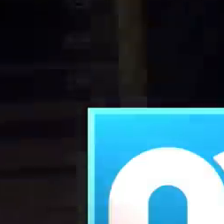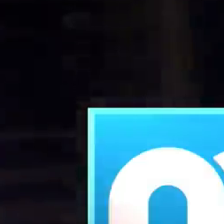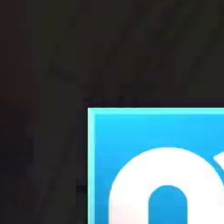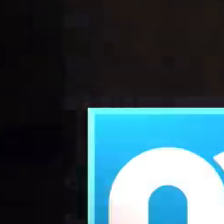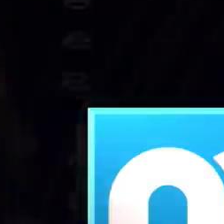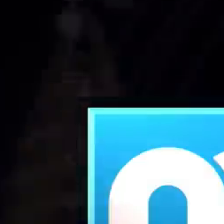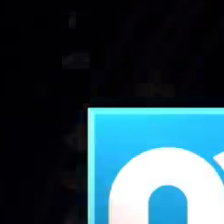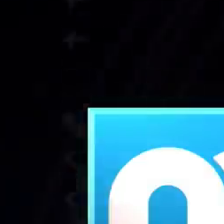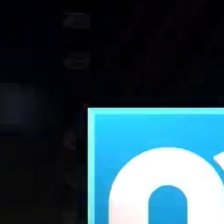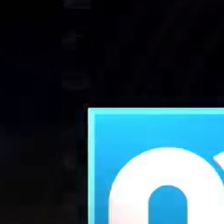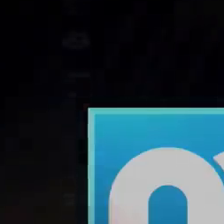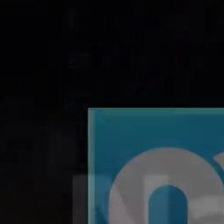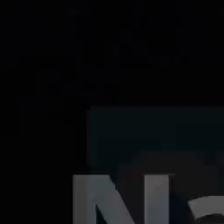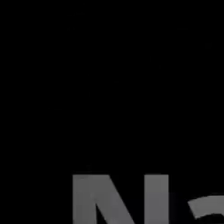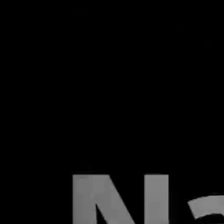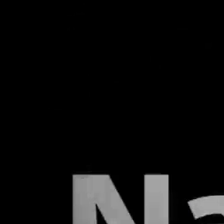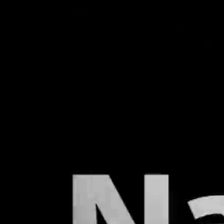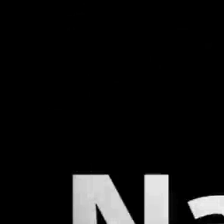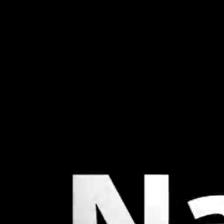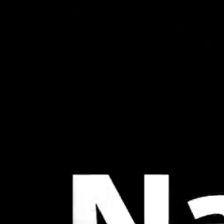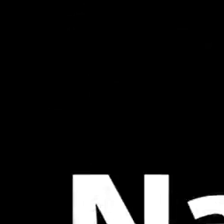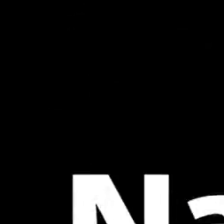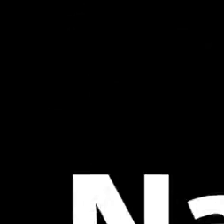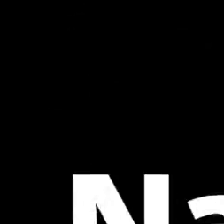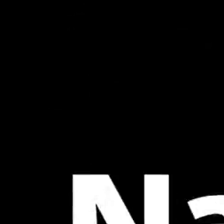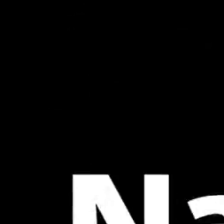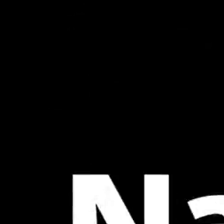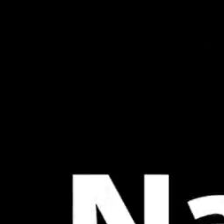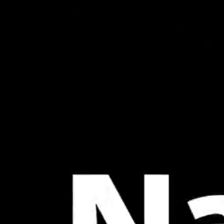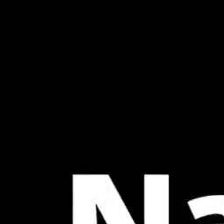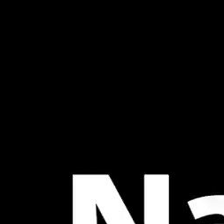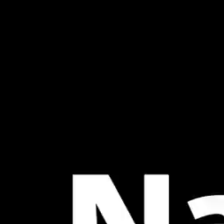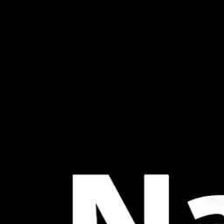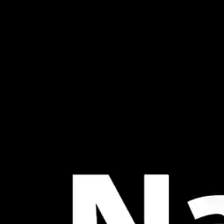this and other programs, visit Nashville.gov.